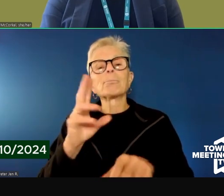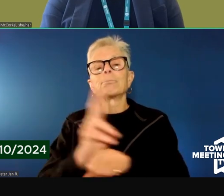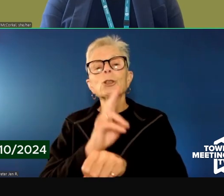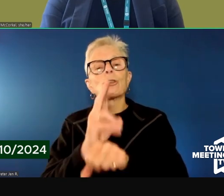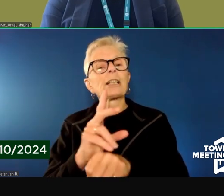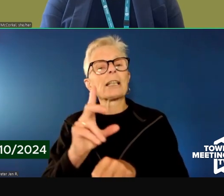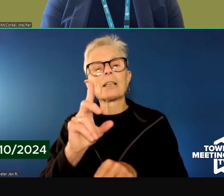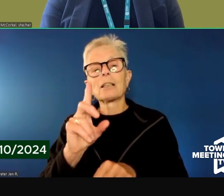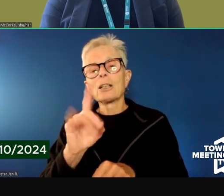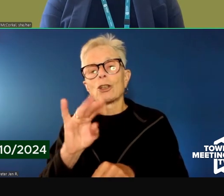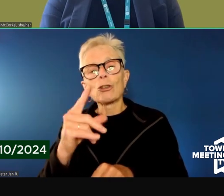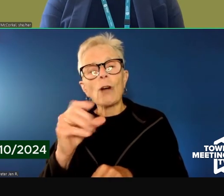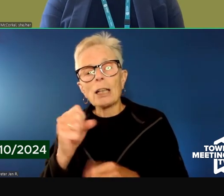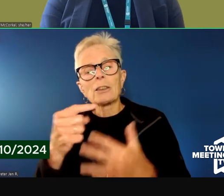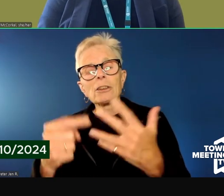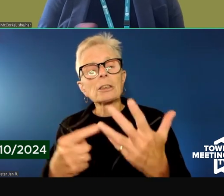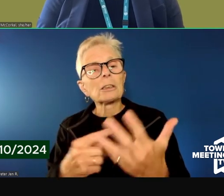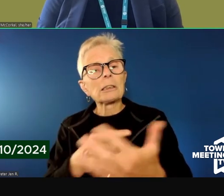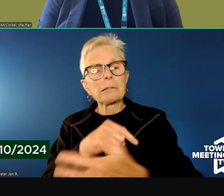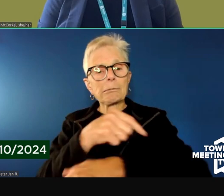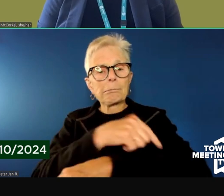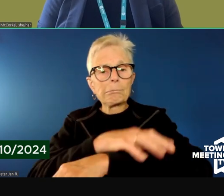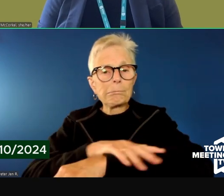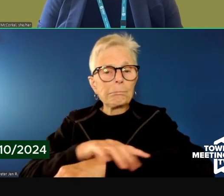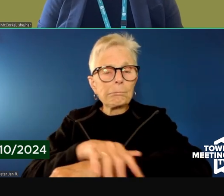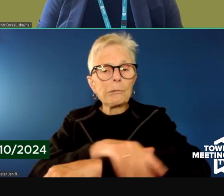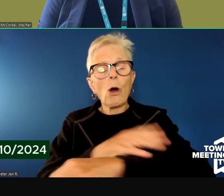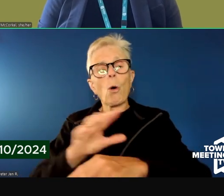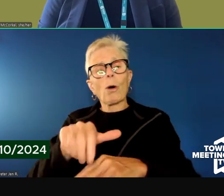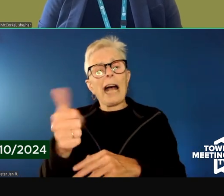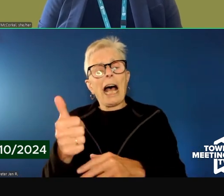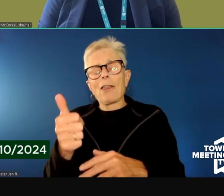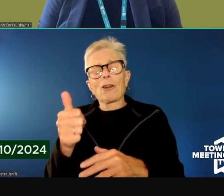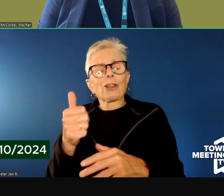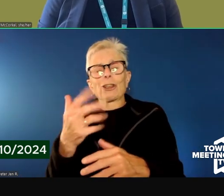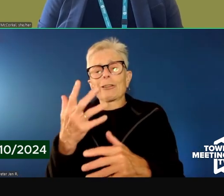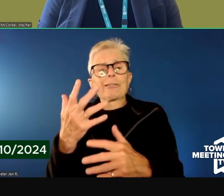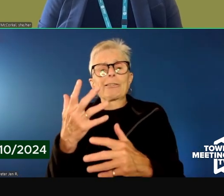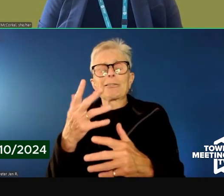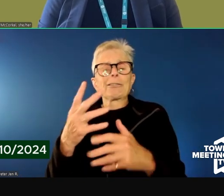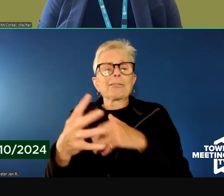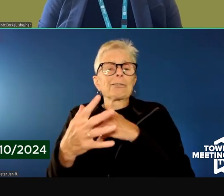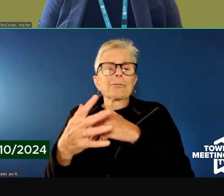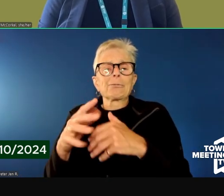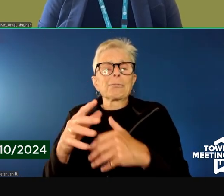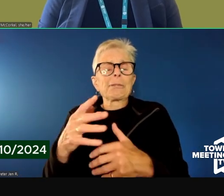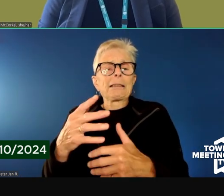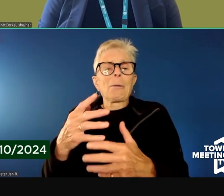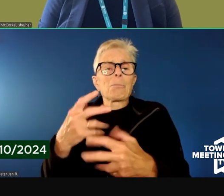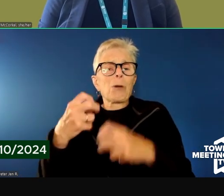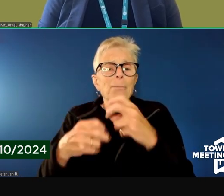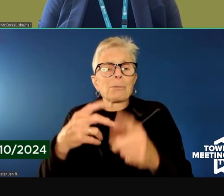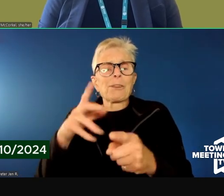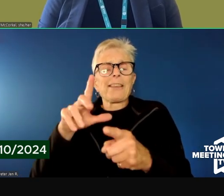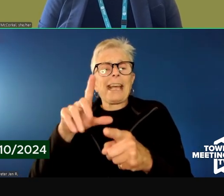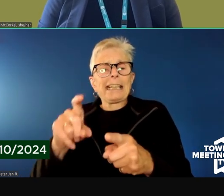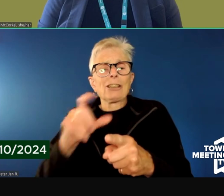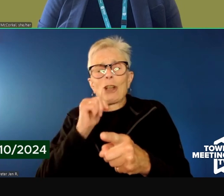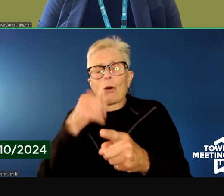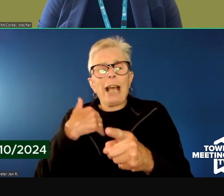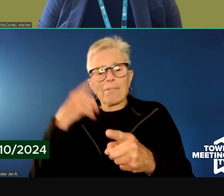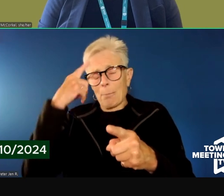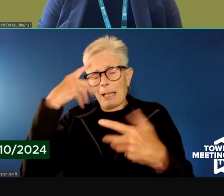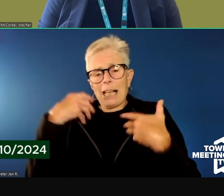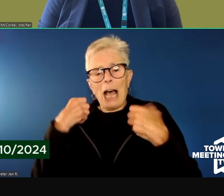on other social determinants of health sorts of needs where someone might not have a mental